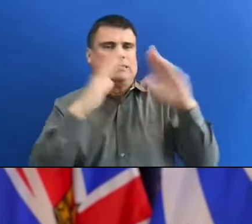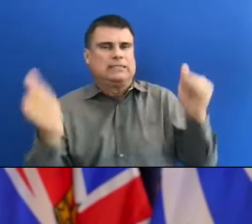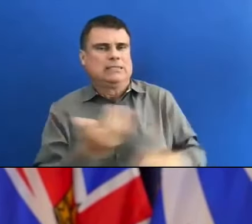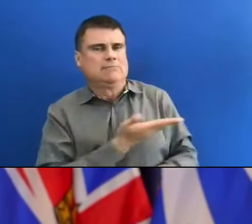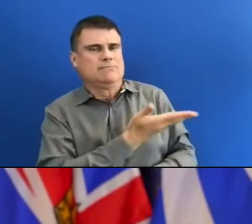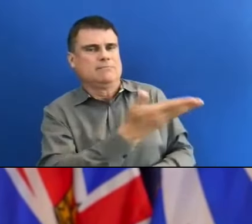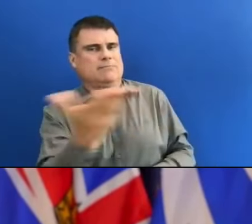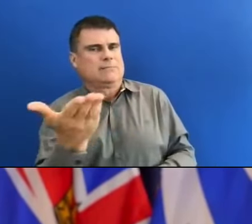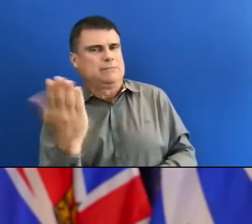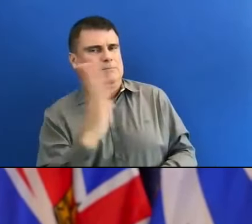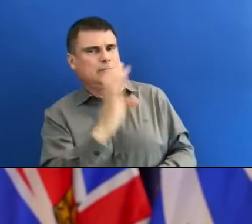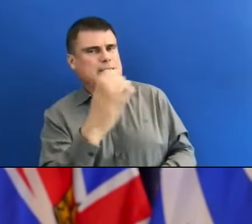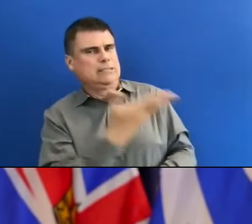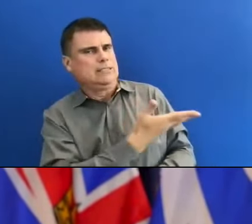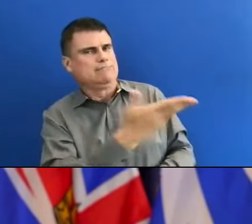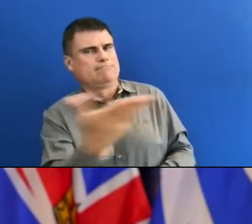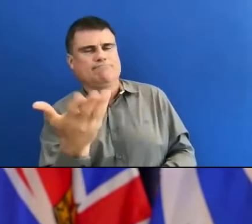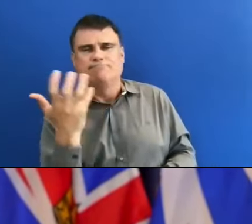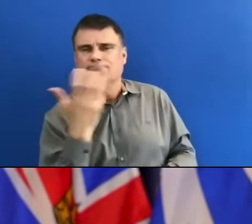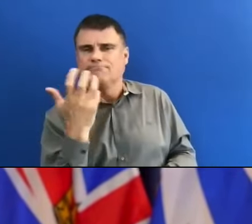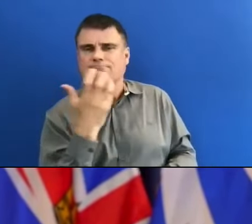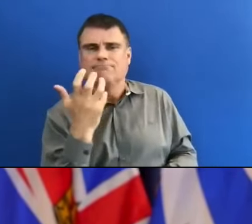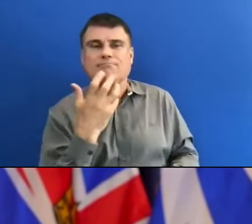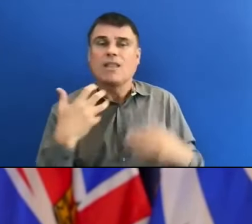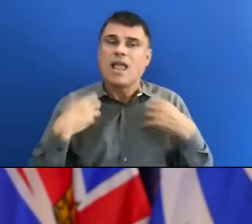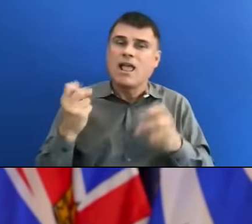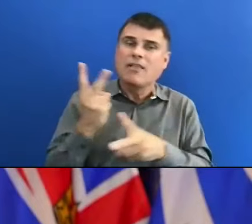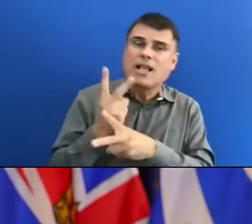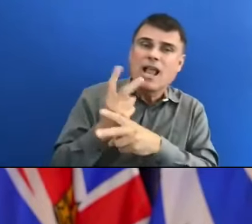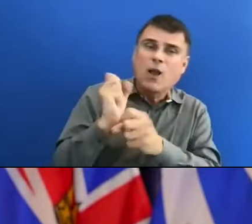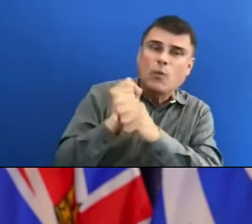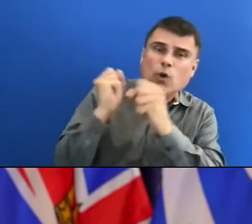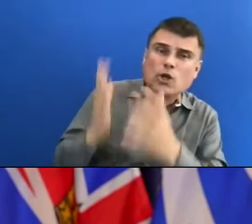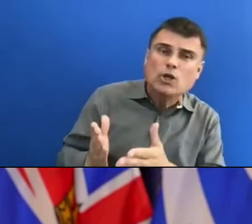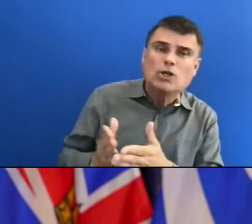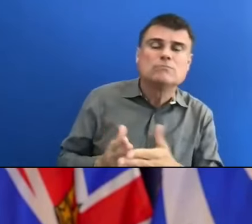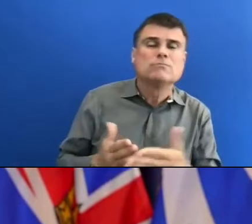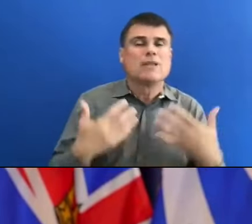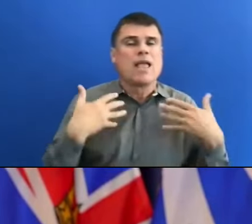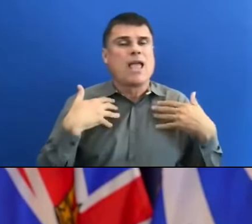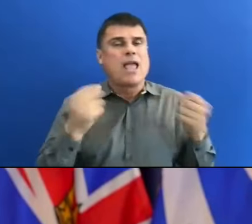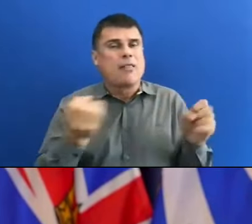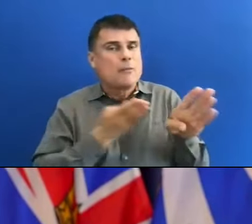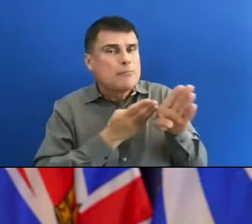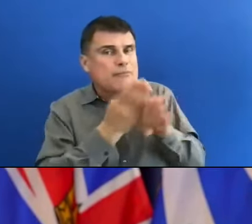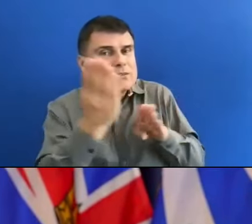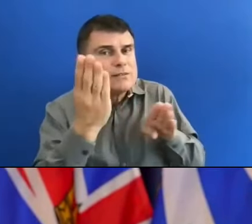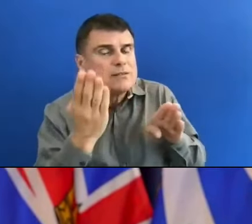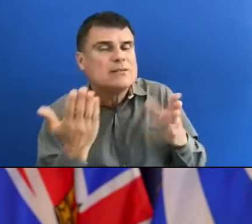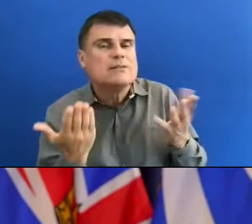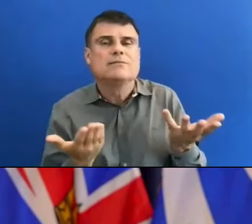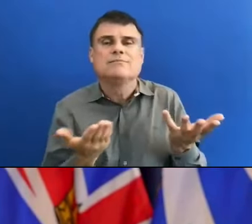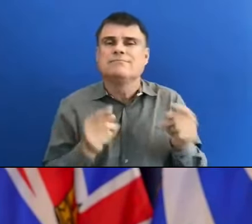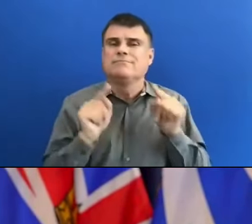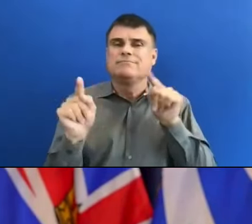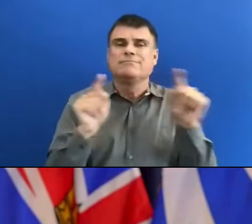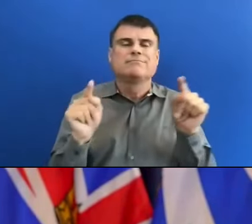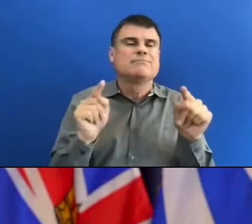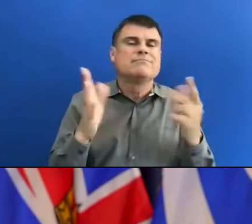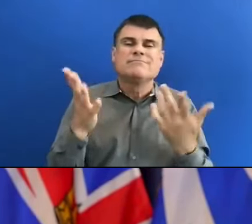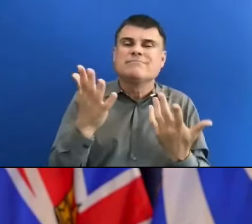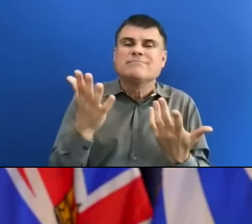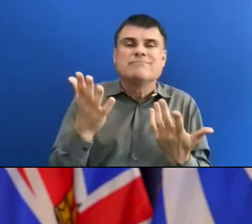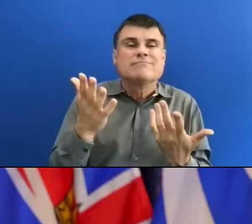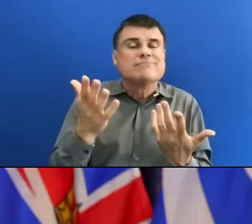health care workers, health care professionals, people who are dispatched as paramedics,